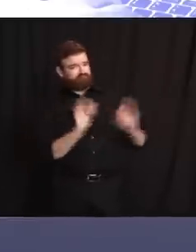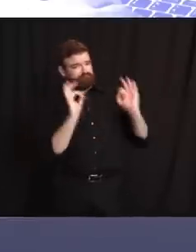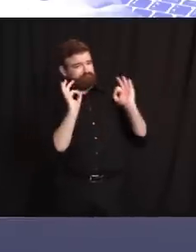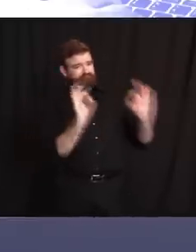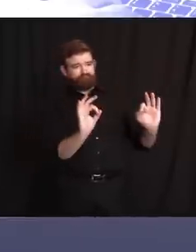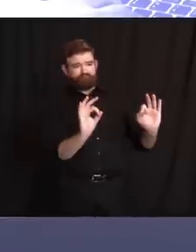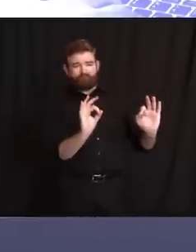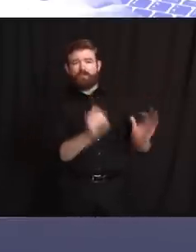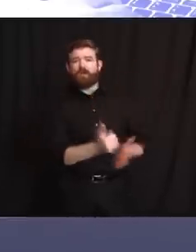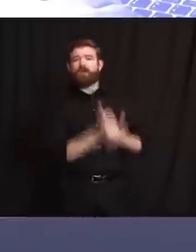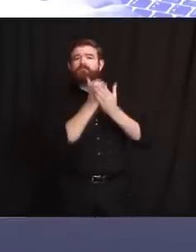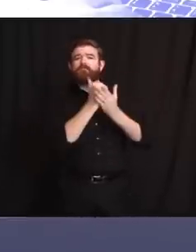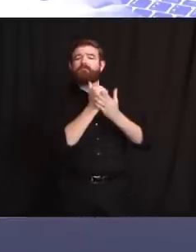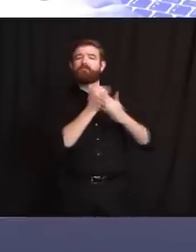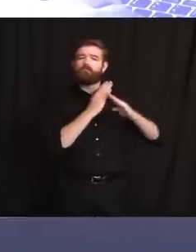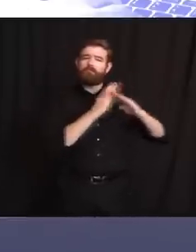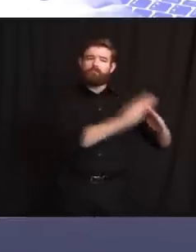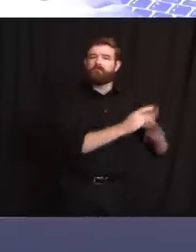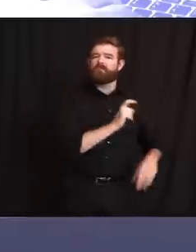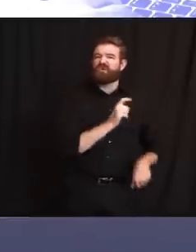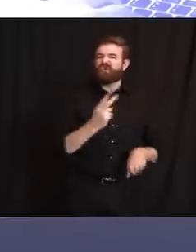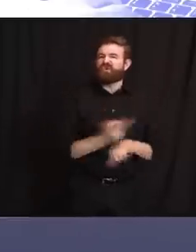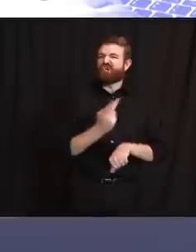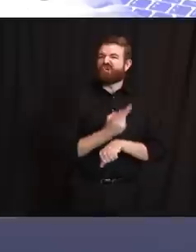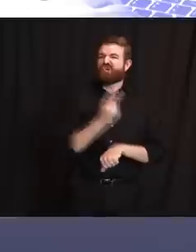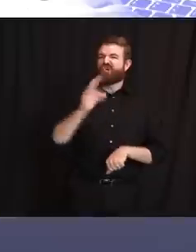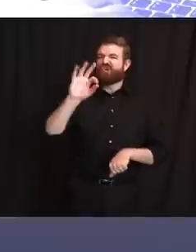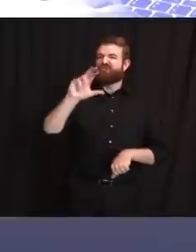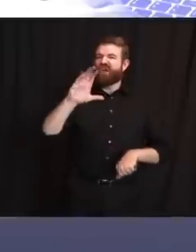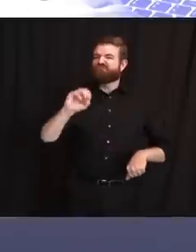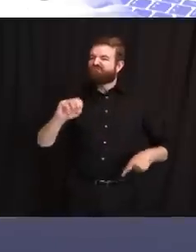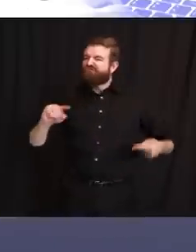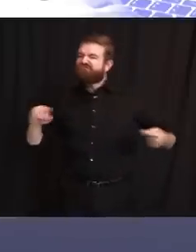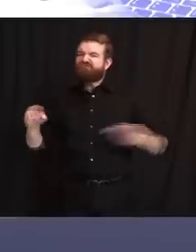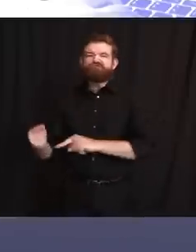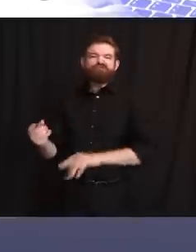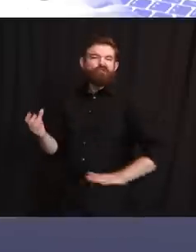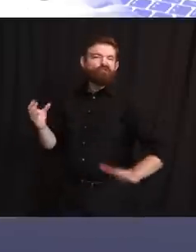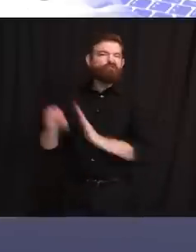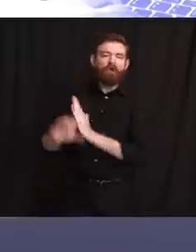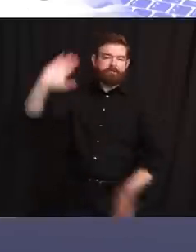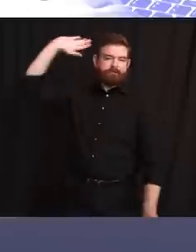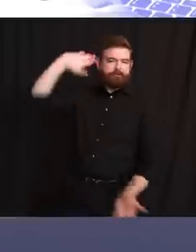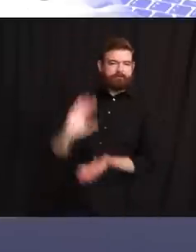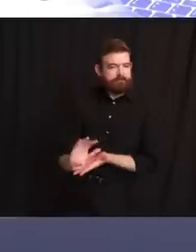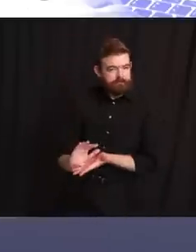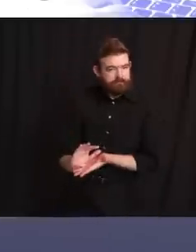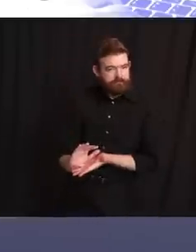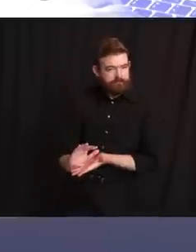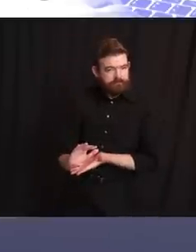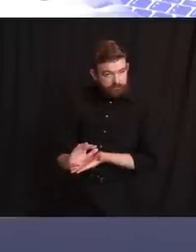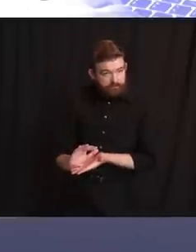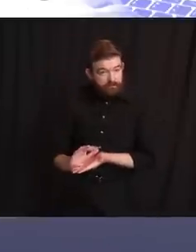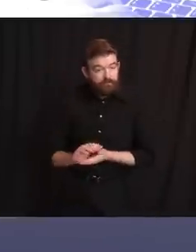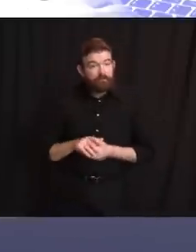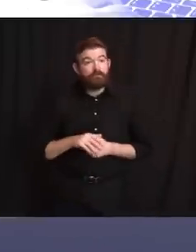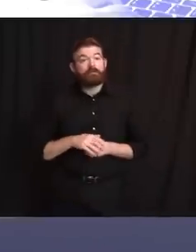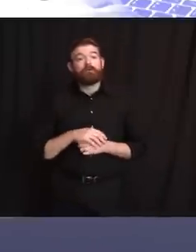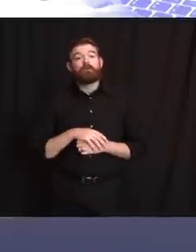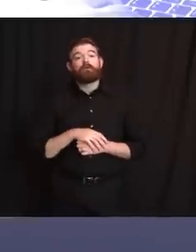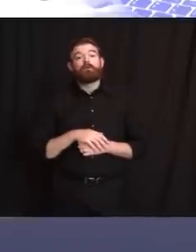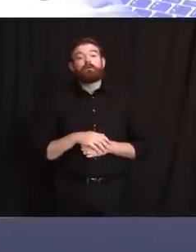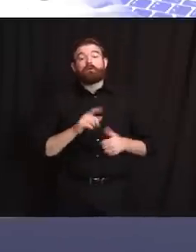As part of this effort, we're launching a pilot program involving police departments in Patterson, Trenton,